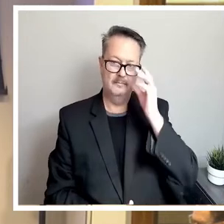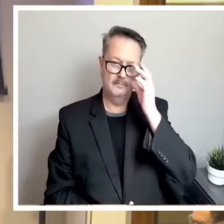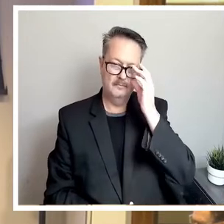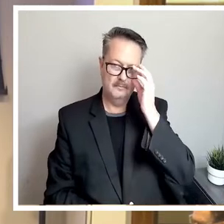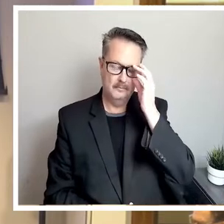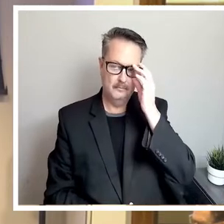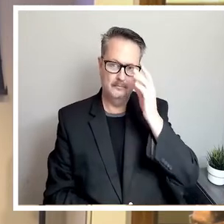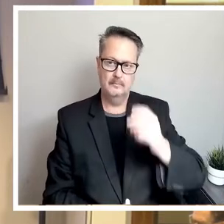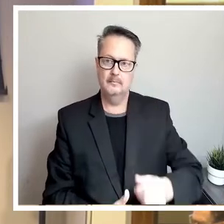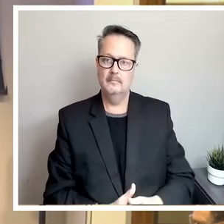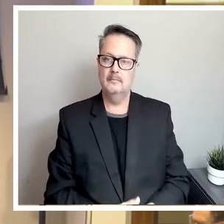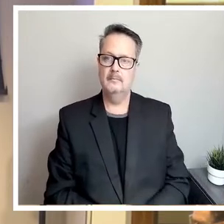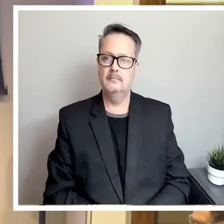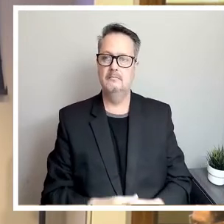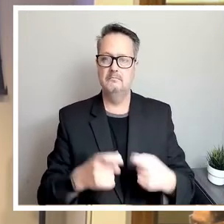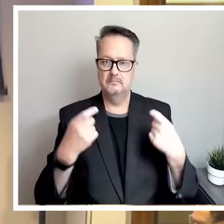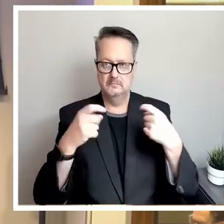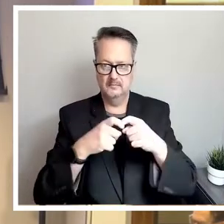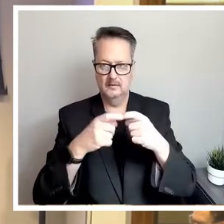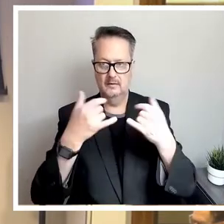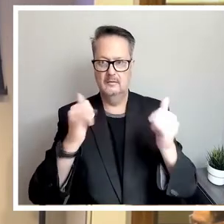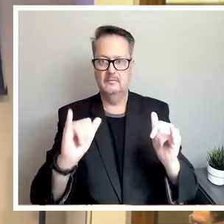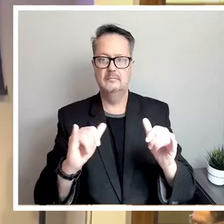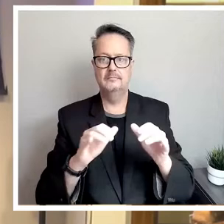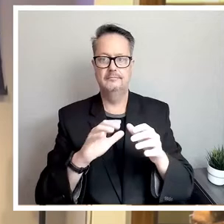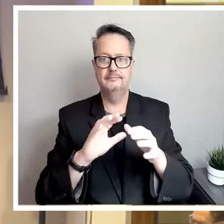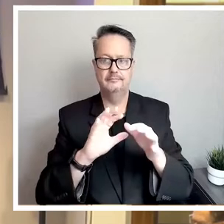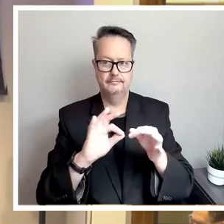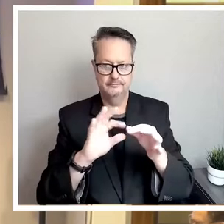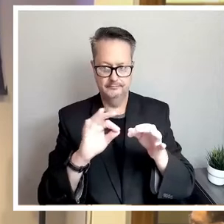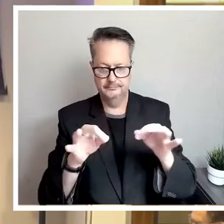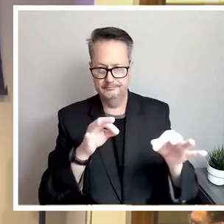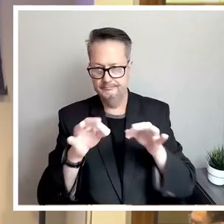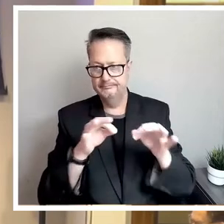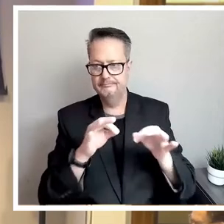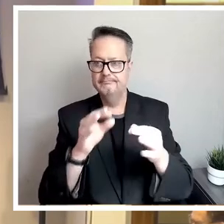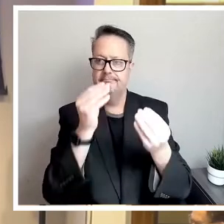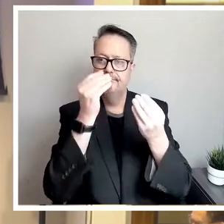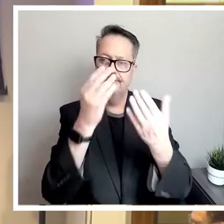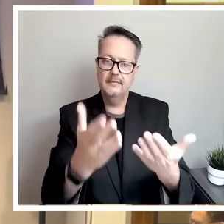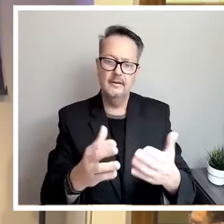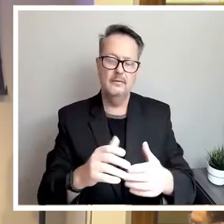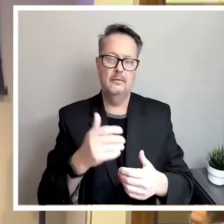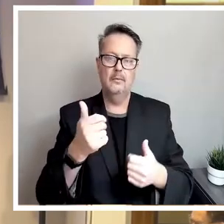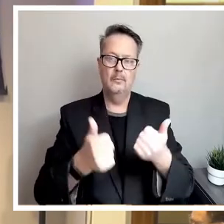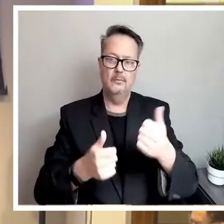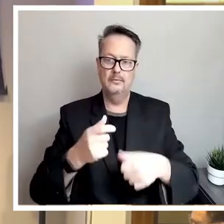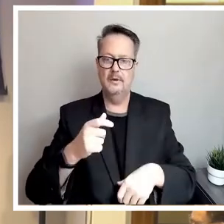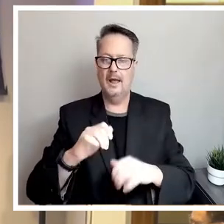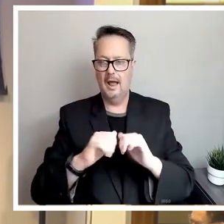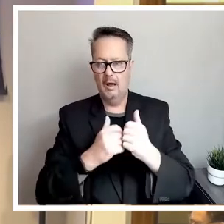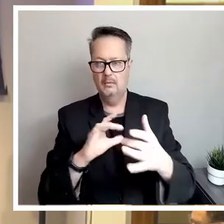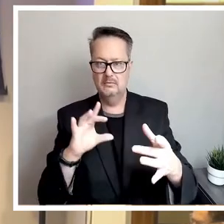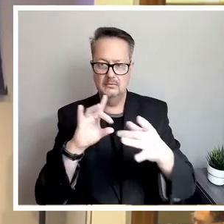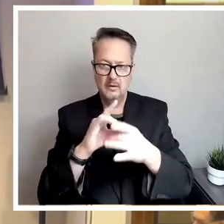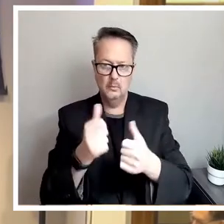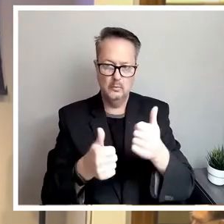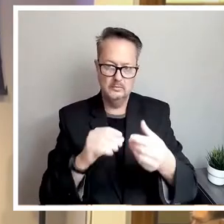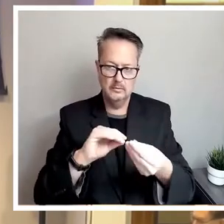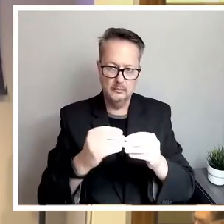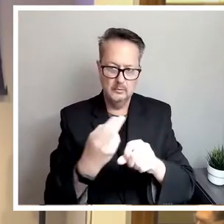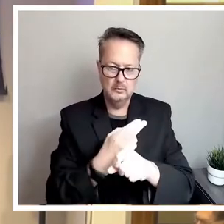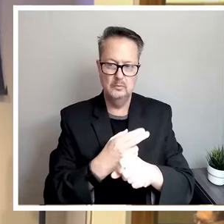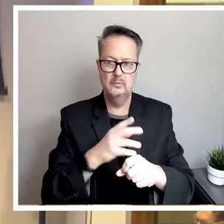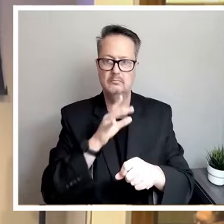3 en el teclado de su teléfono ahora para que lo pongan en la fila. Un miembro de nuestro